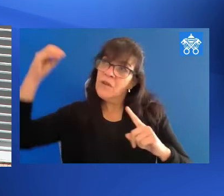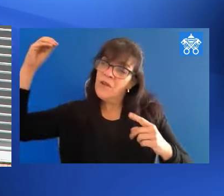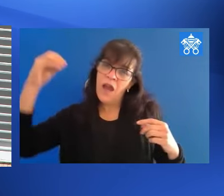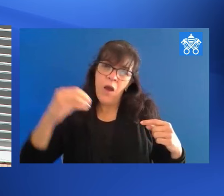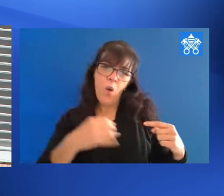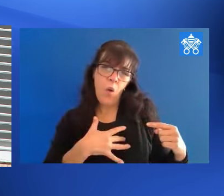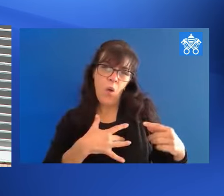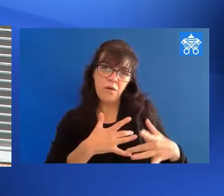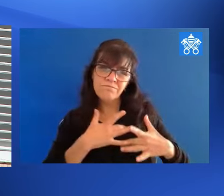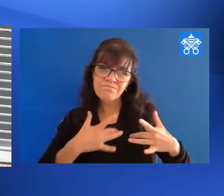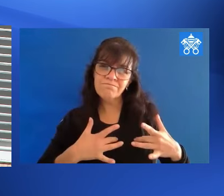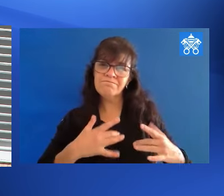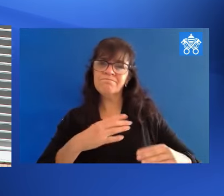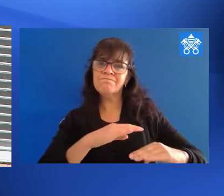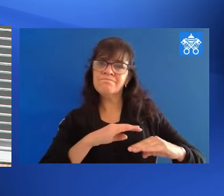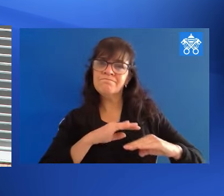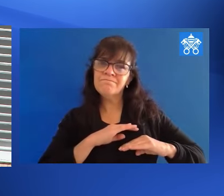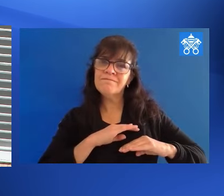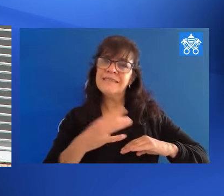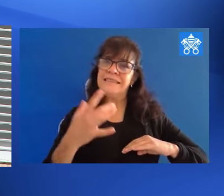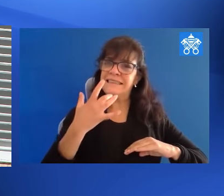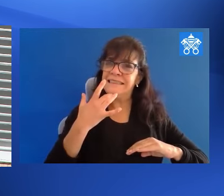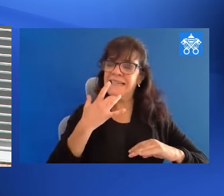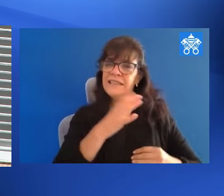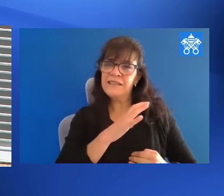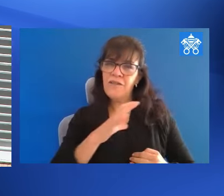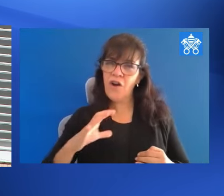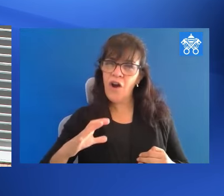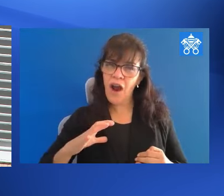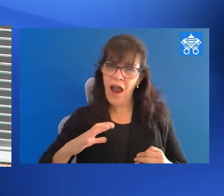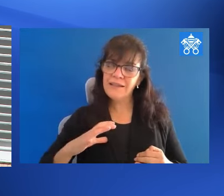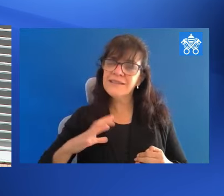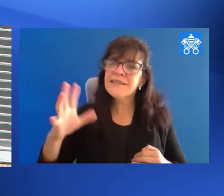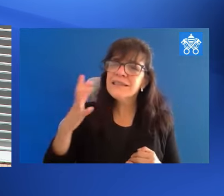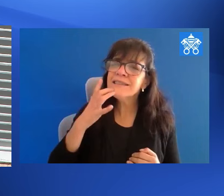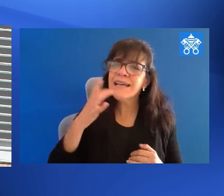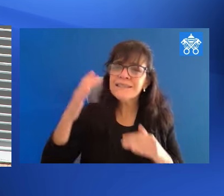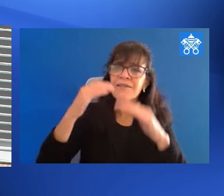They quench the heart, infuse the taste of Christ, the flavor of heaven.